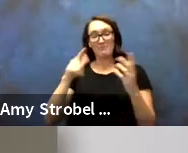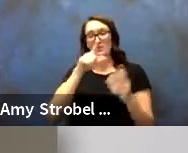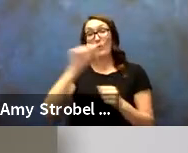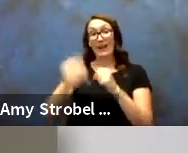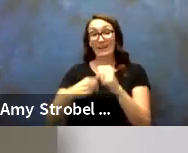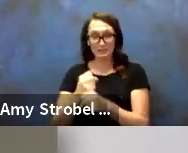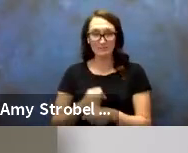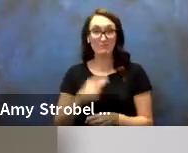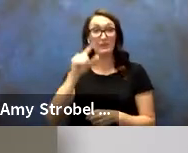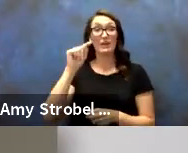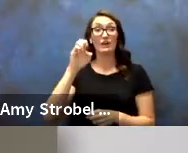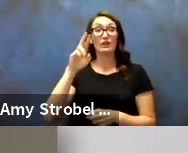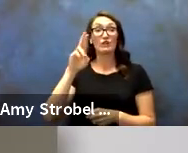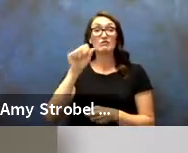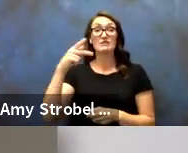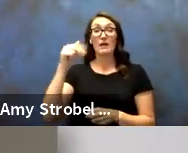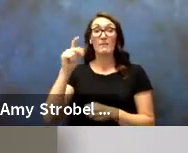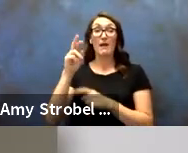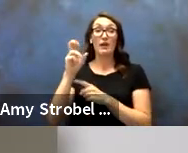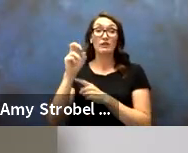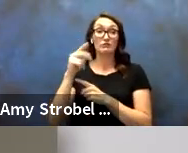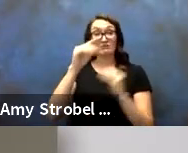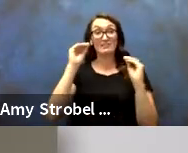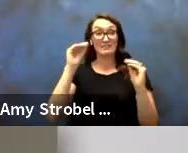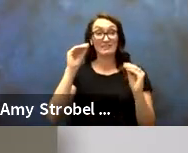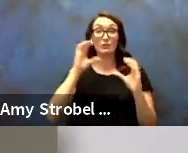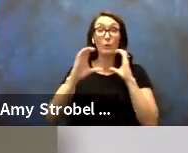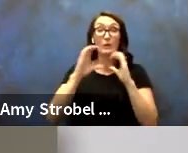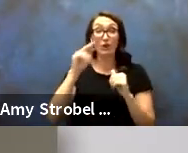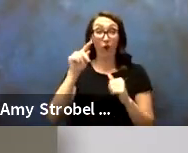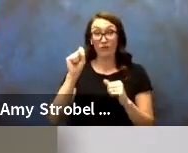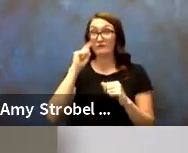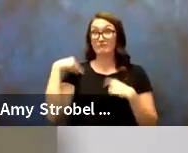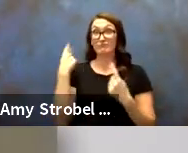Teresa Patterson, Communication Arts Instructor, 20 years of service.